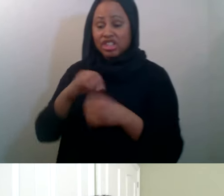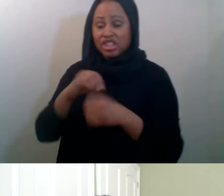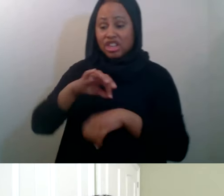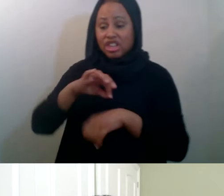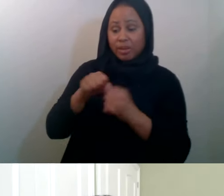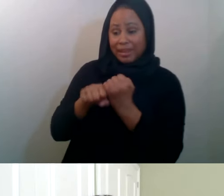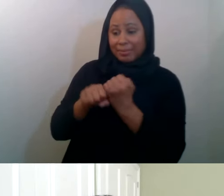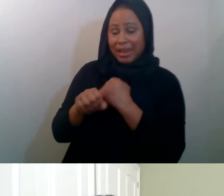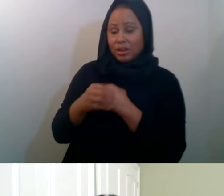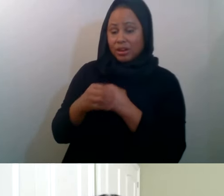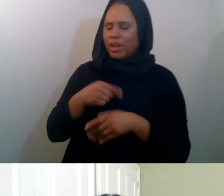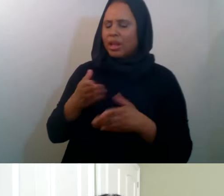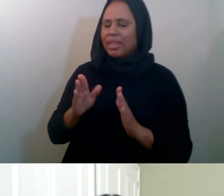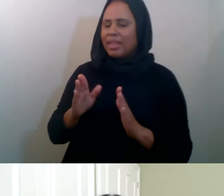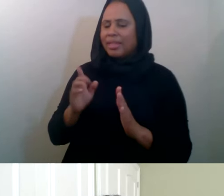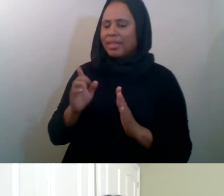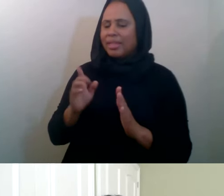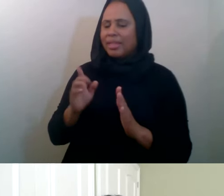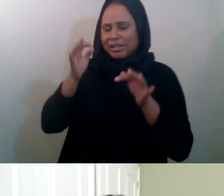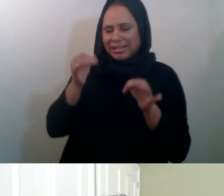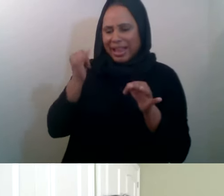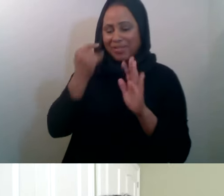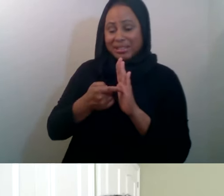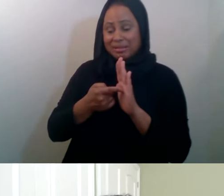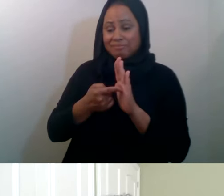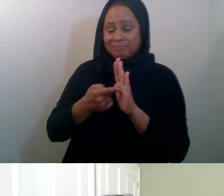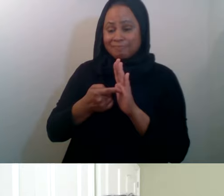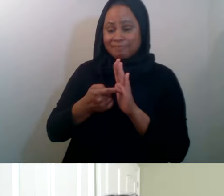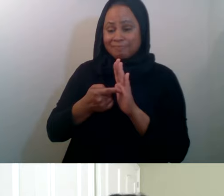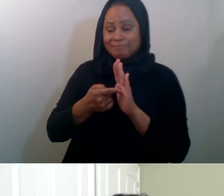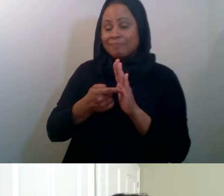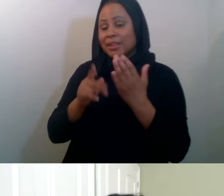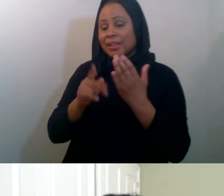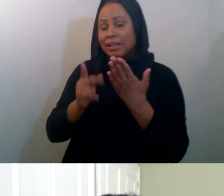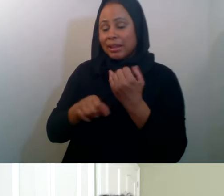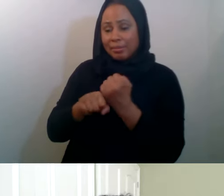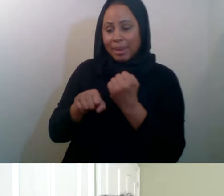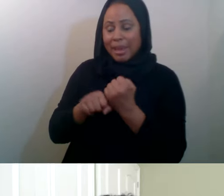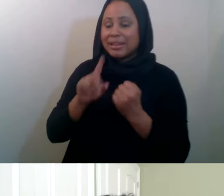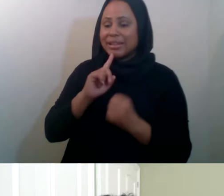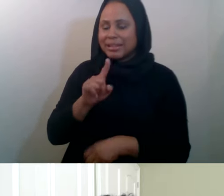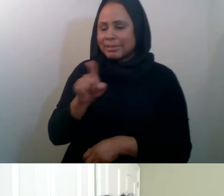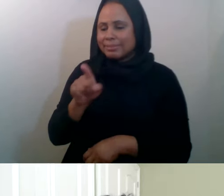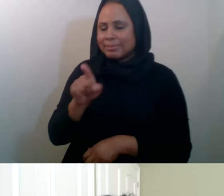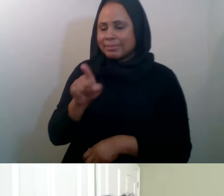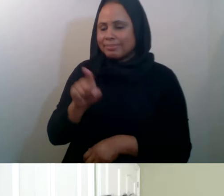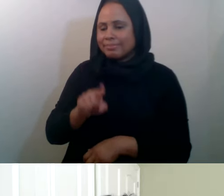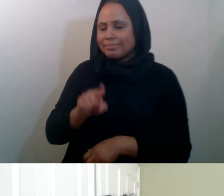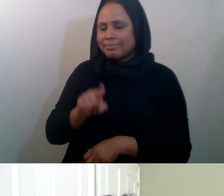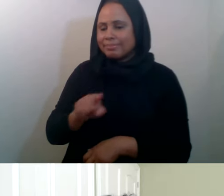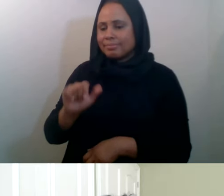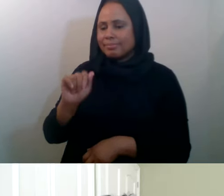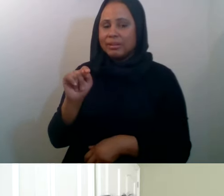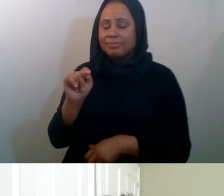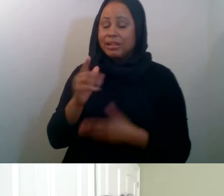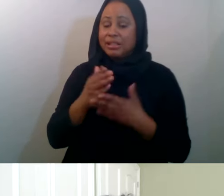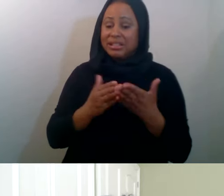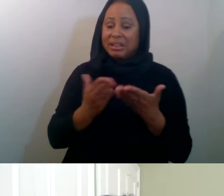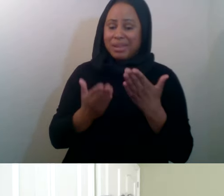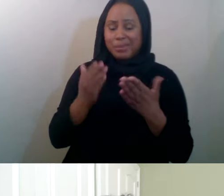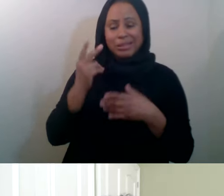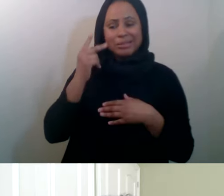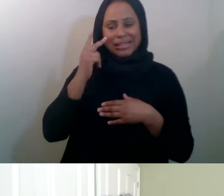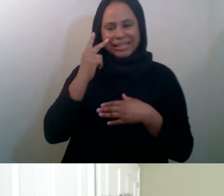within their own sort of understanding and interpretation of Islamic rules, uh, may see themselves as Zakat. Others may not see it as Zakat.